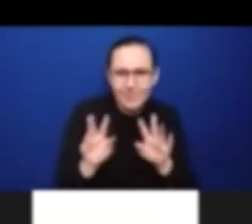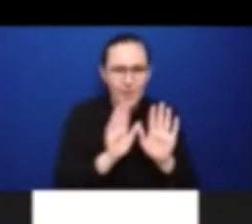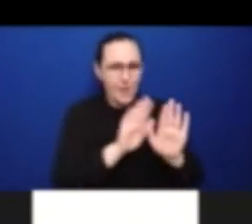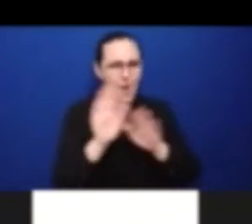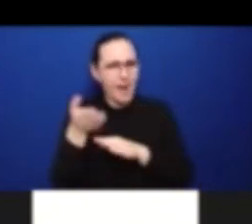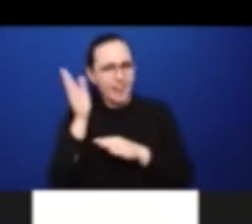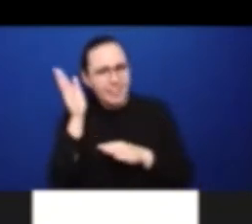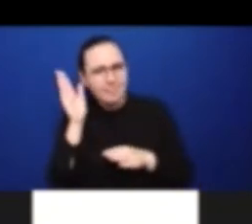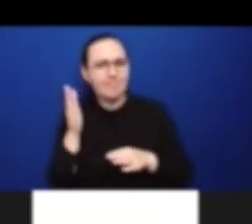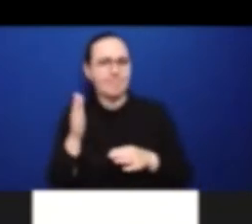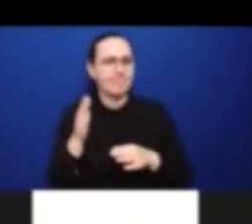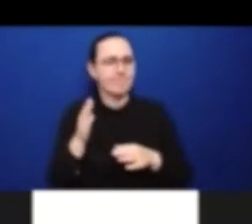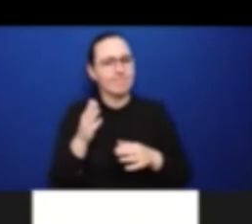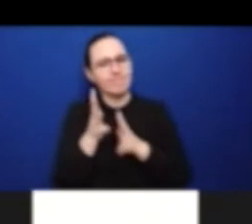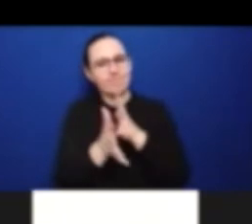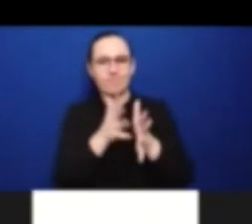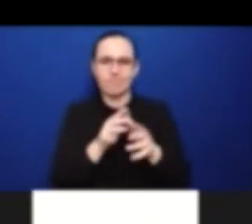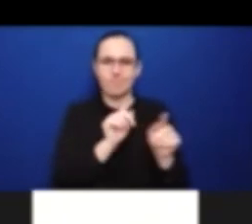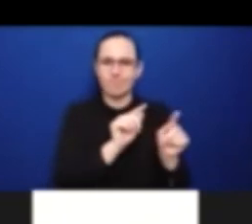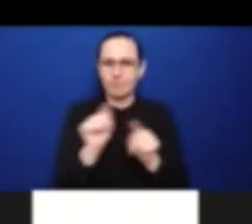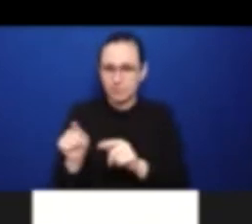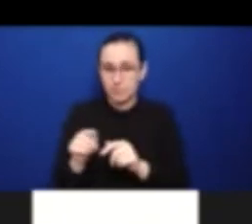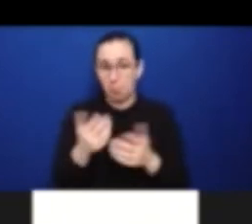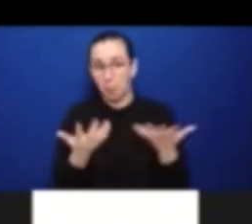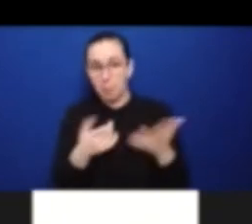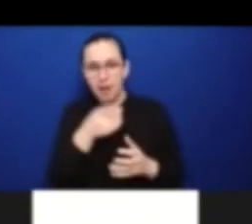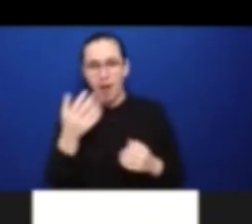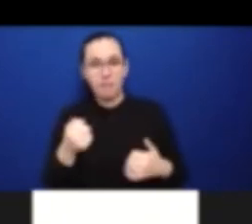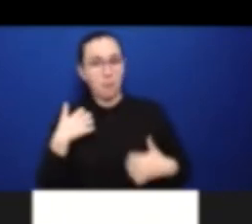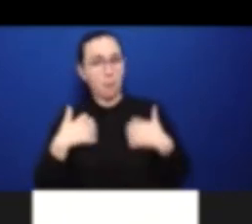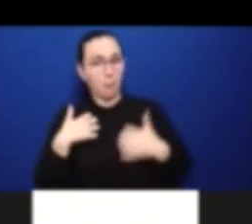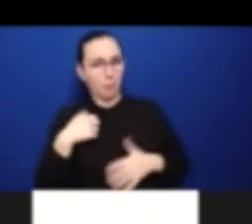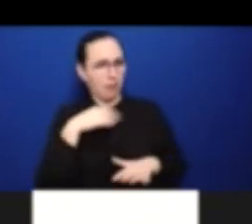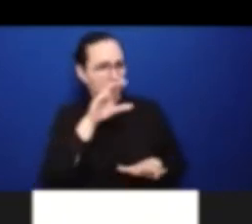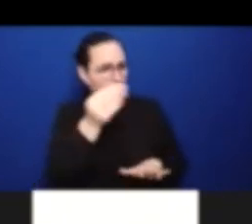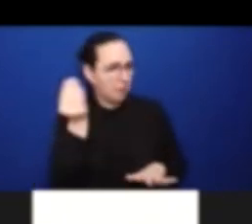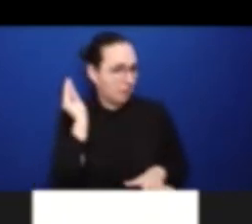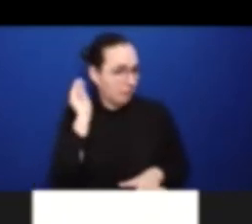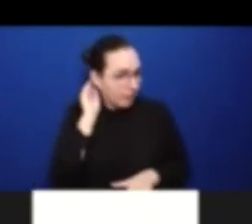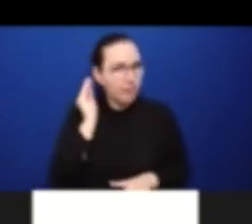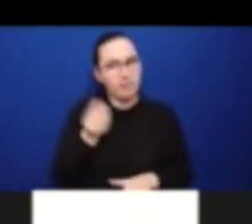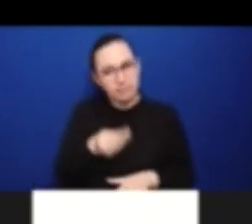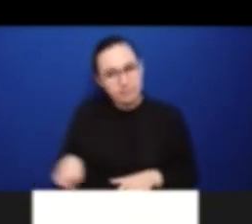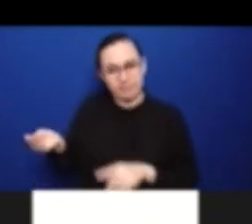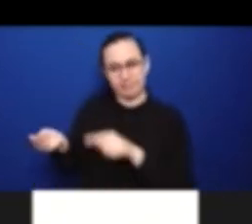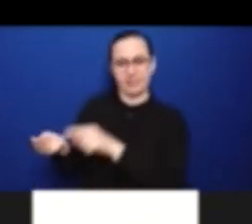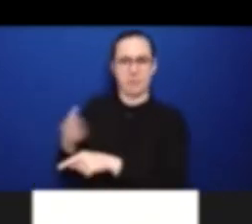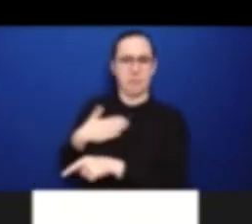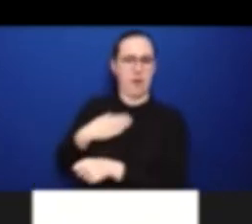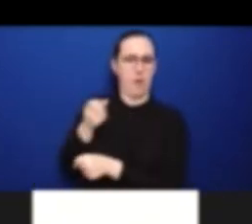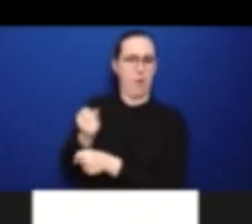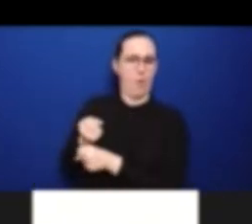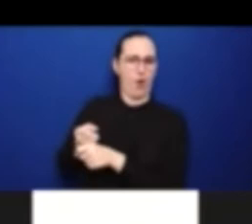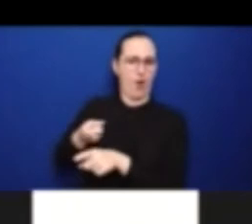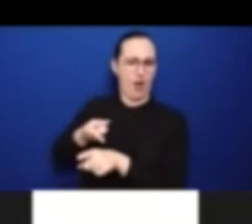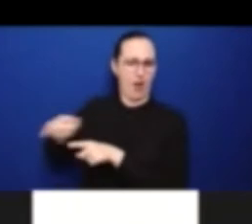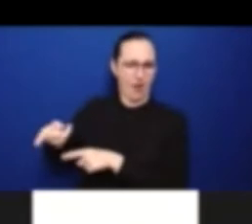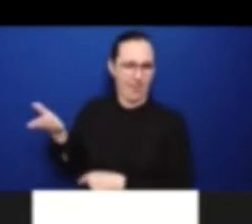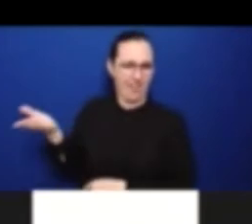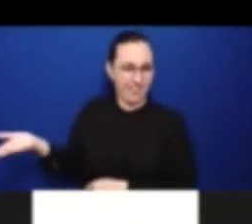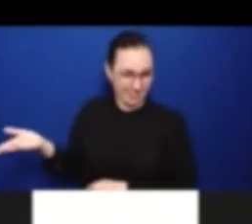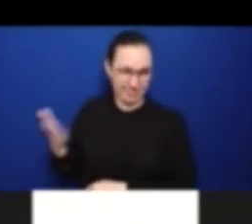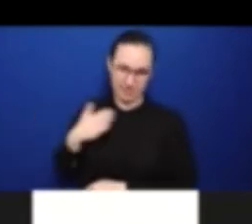useful for me as my, you know, as a senator and for the role that I have on Parliament Hill.